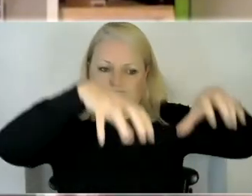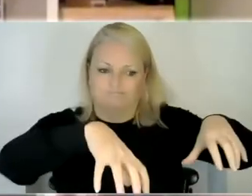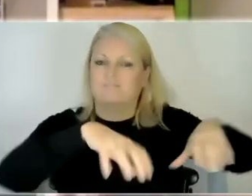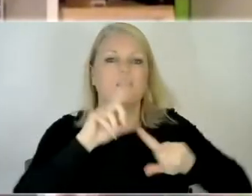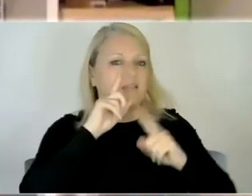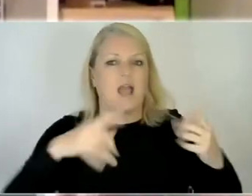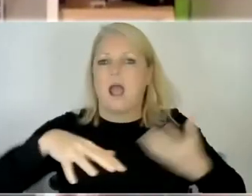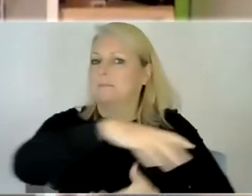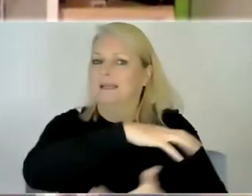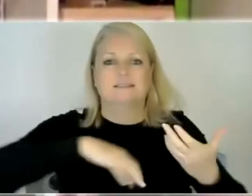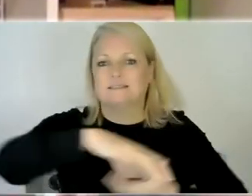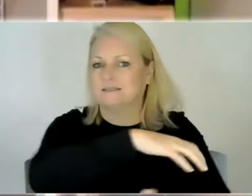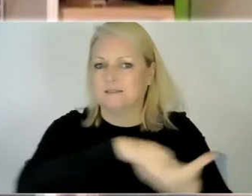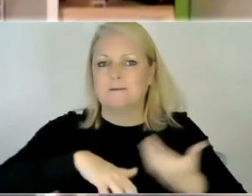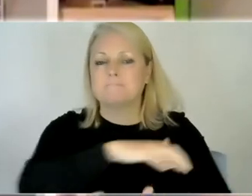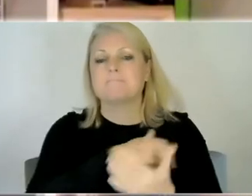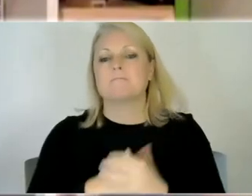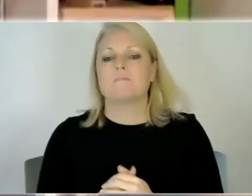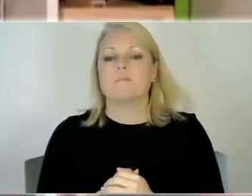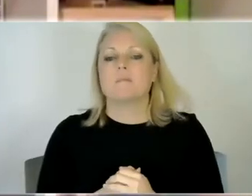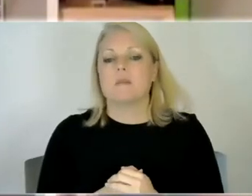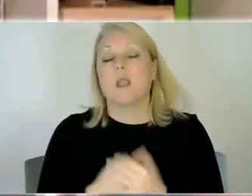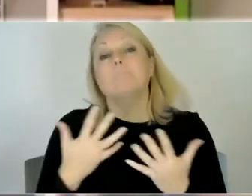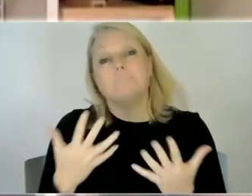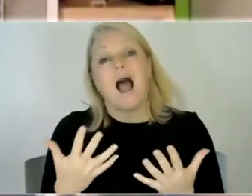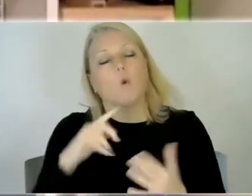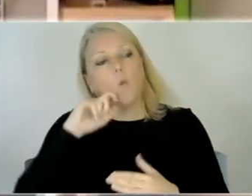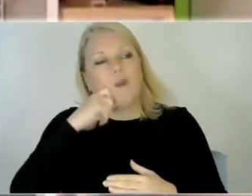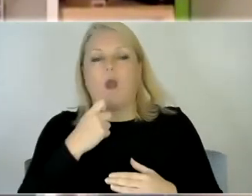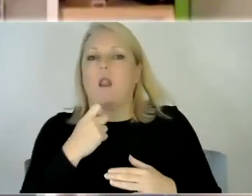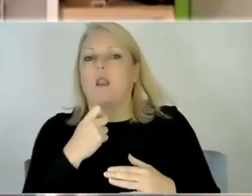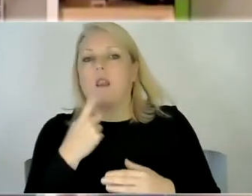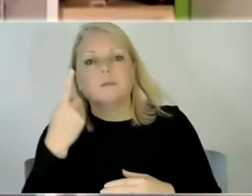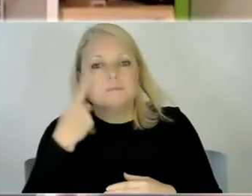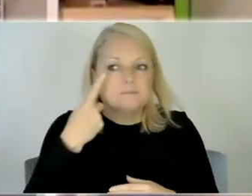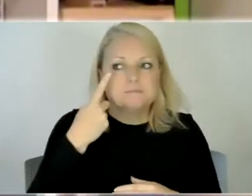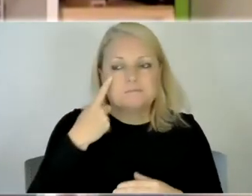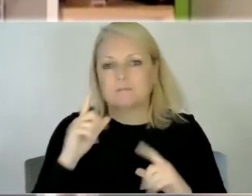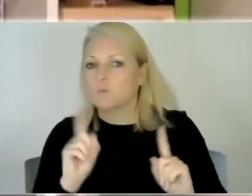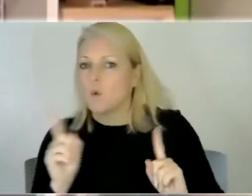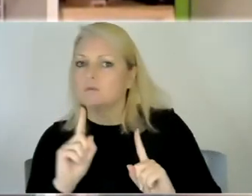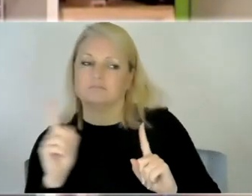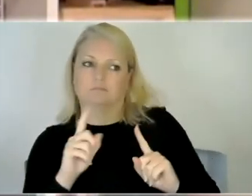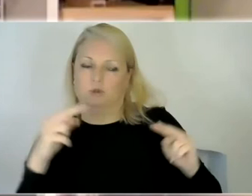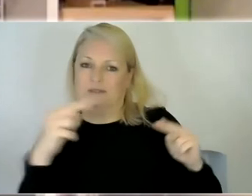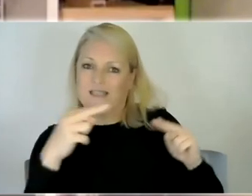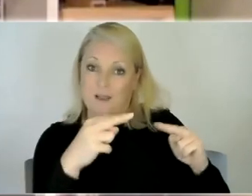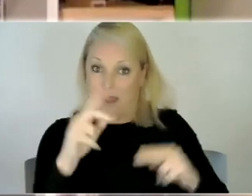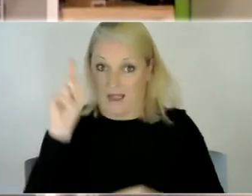yeah it's it's something that we're going to be working on um but right now it's it's just yeah